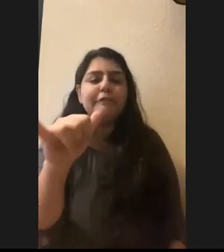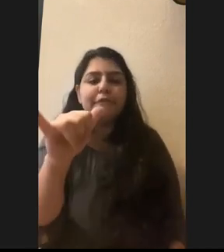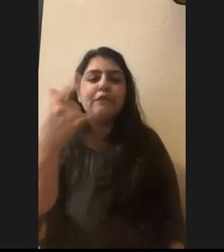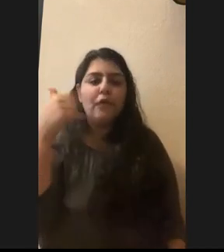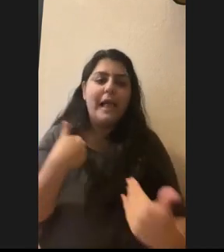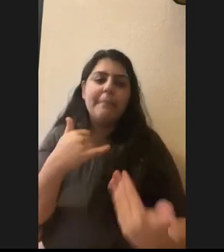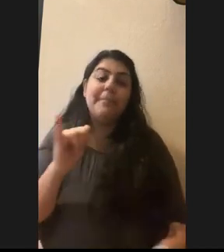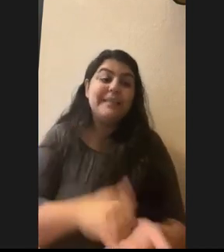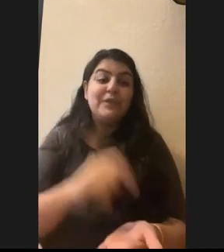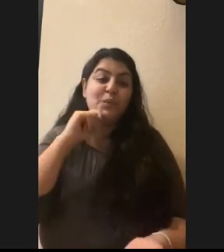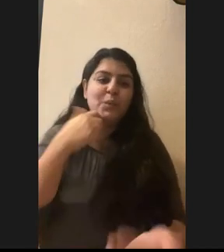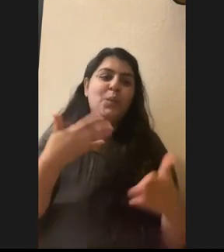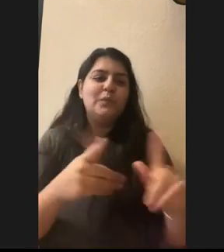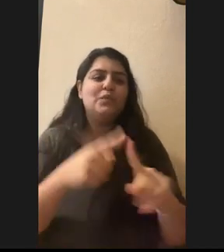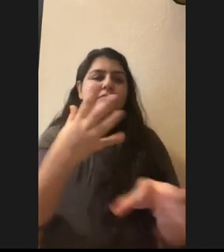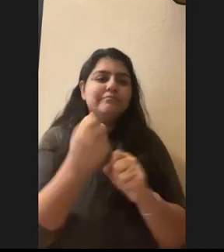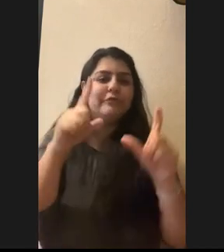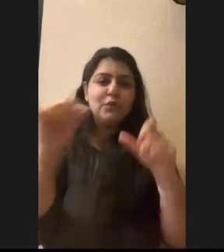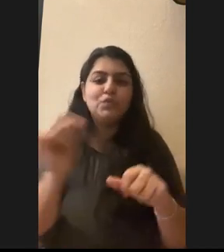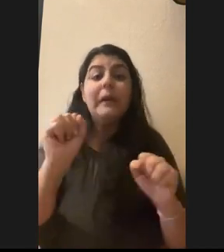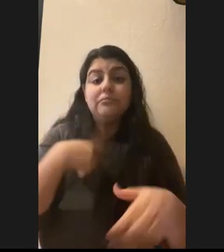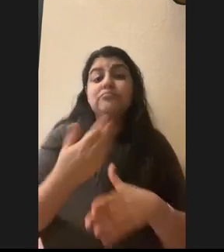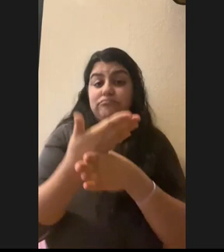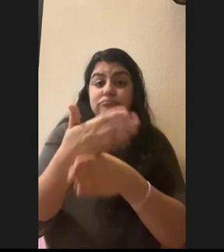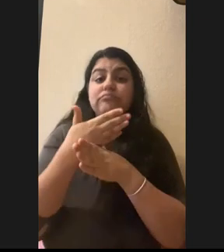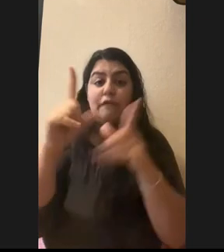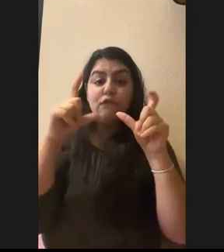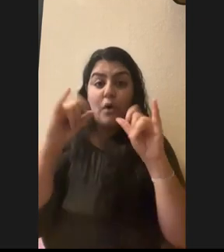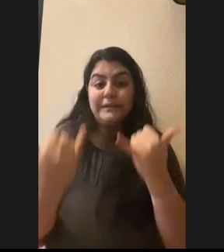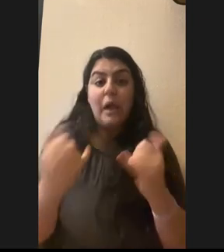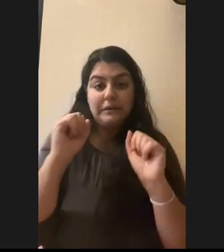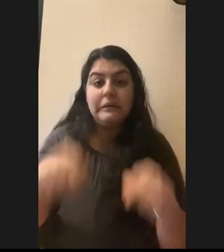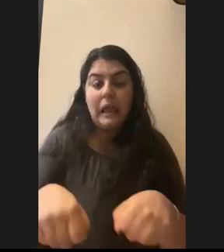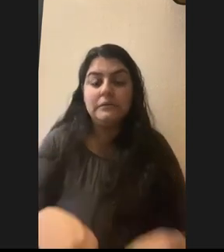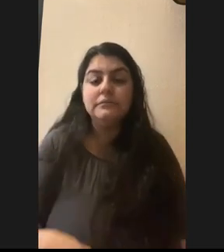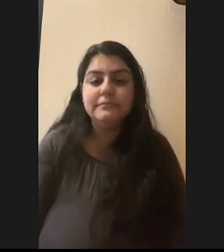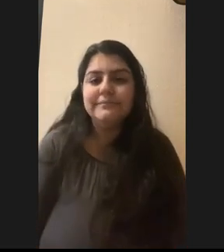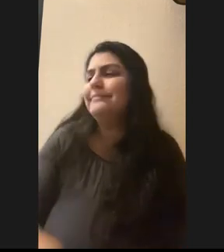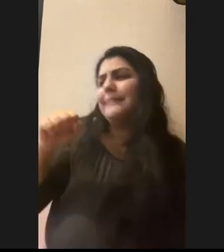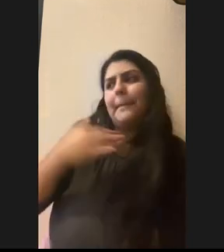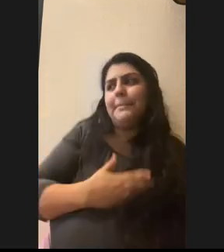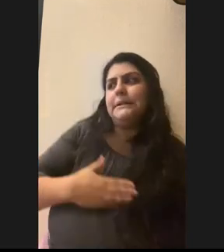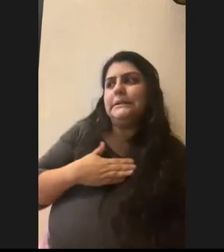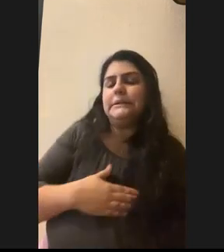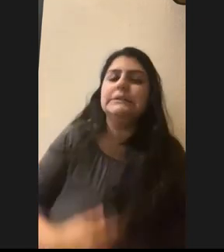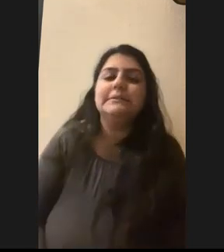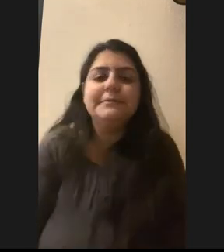get photos too now. And I can actually share the screen and share some photos possibly. Yes, please. Uh,